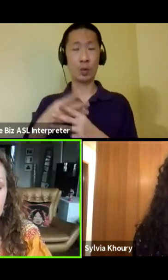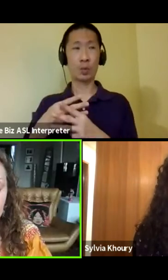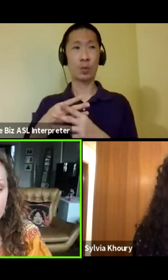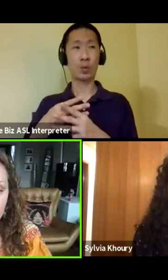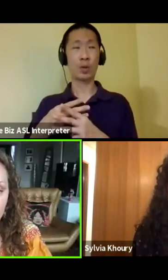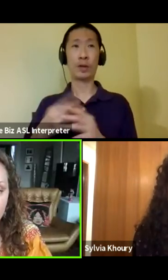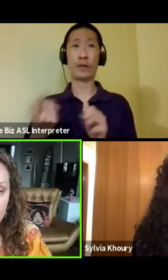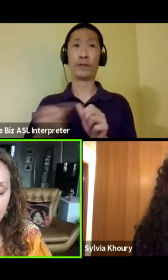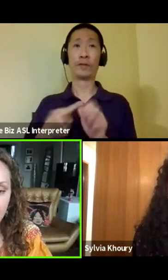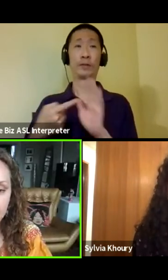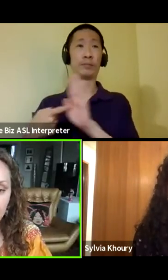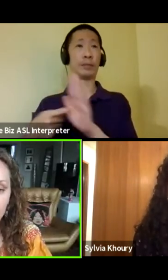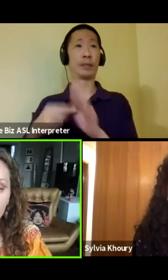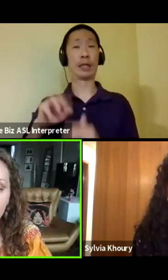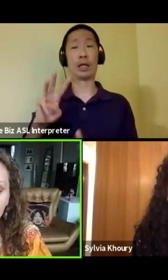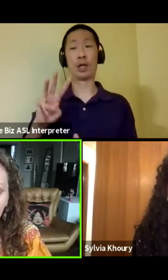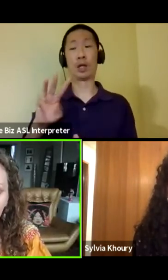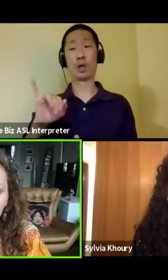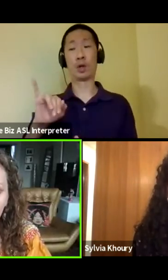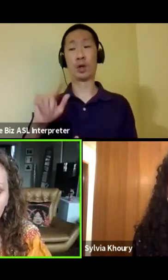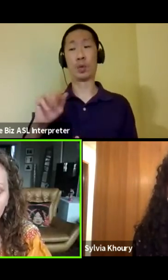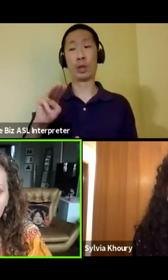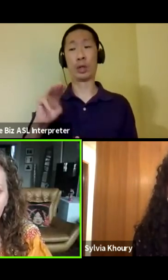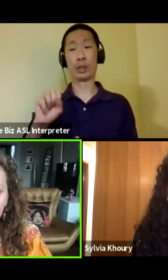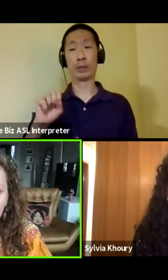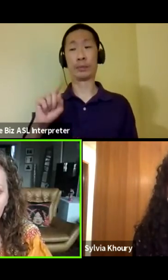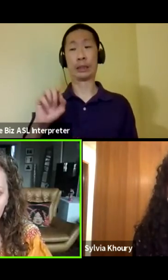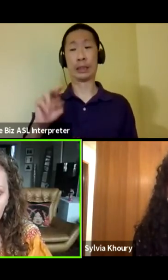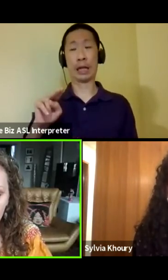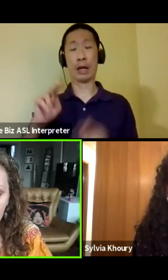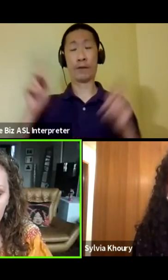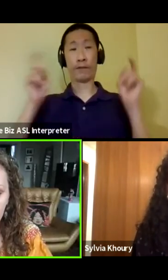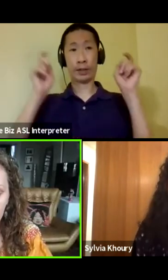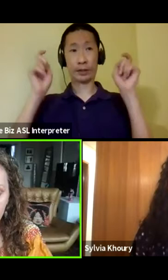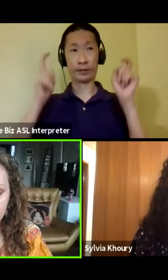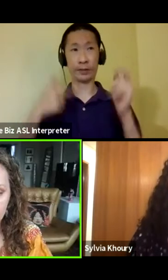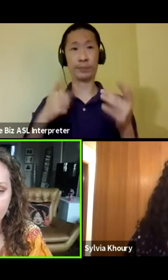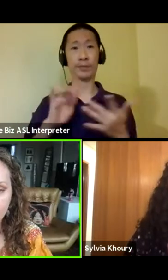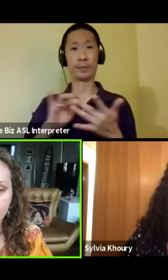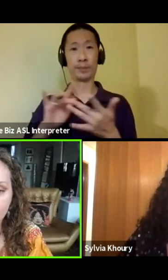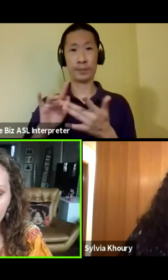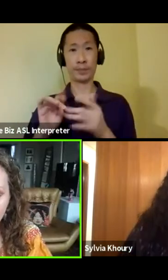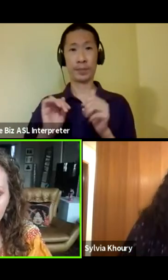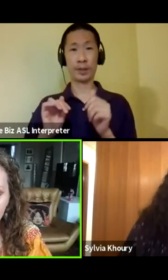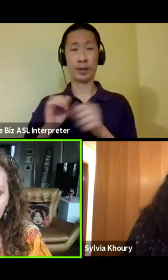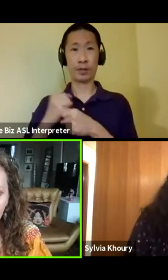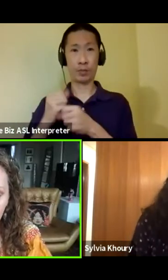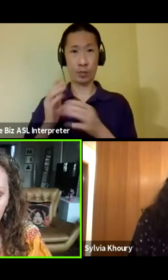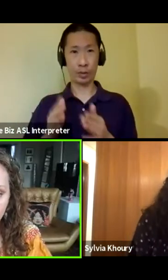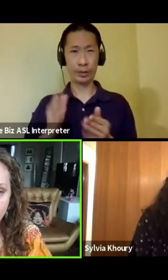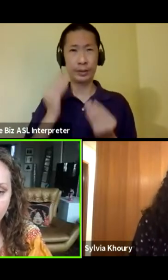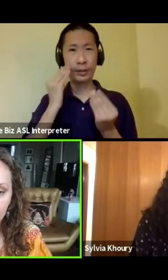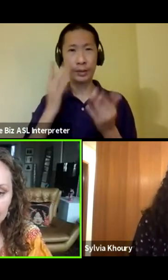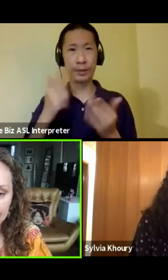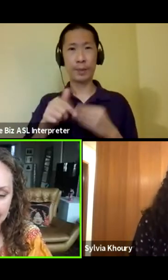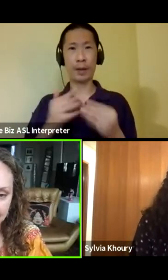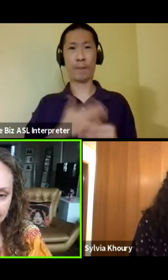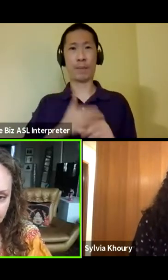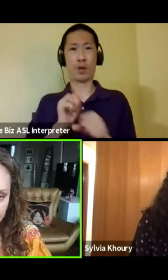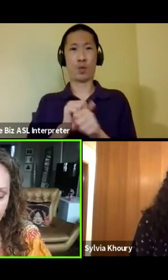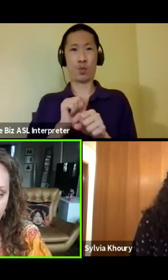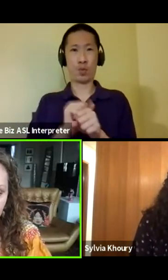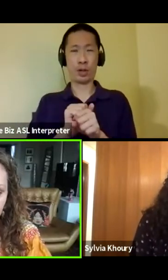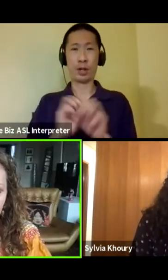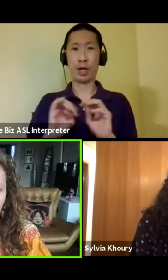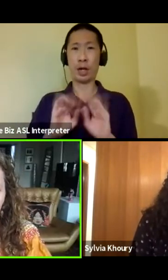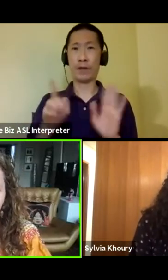Williamstown festival, I reached out to the producers and let them know about my work. Obviously they